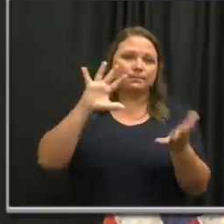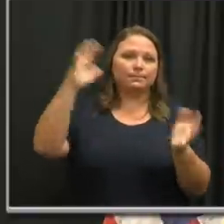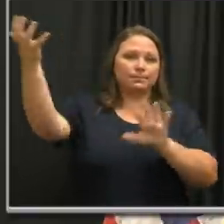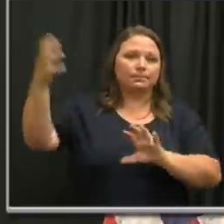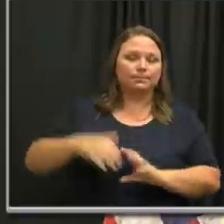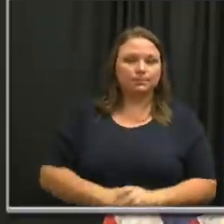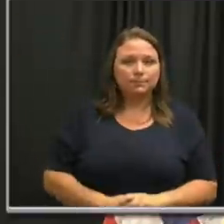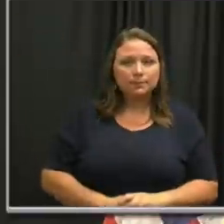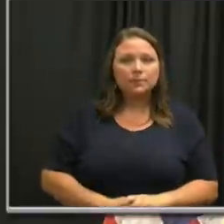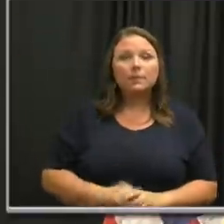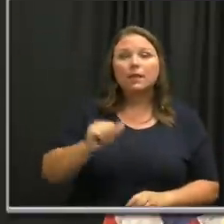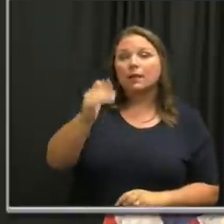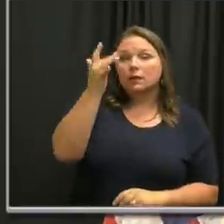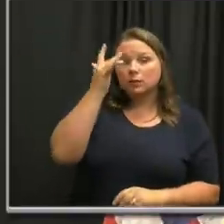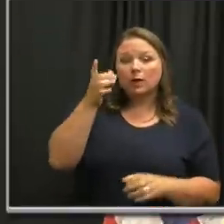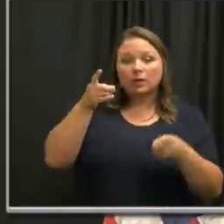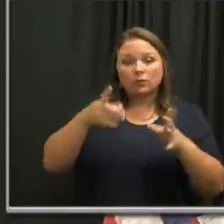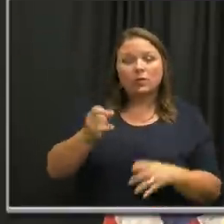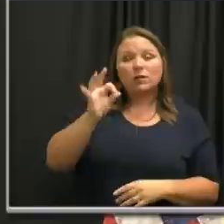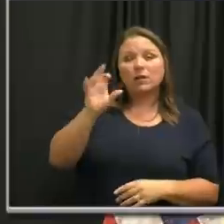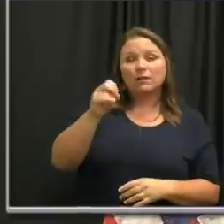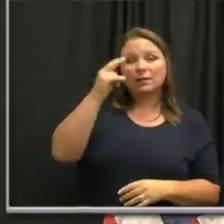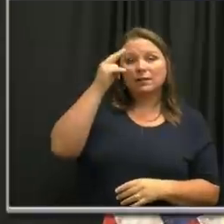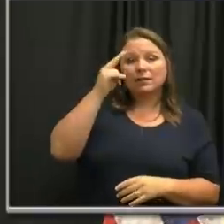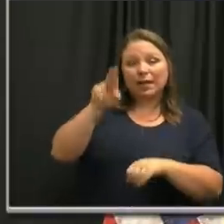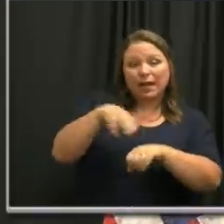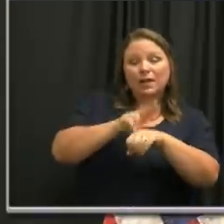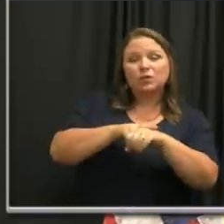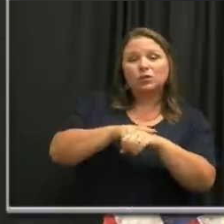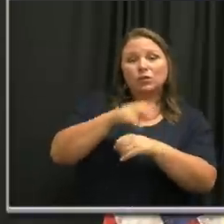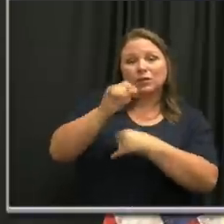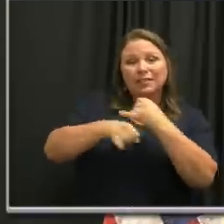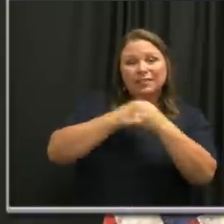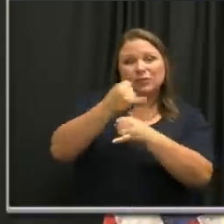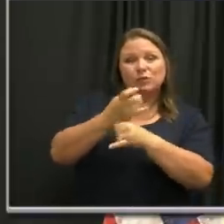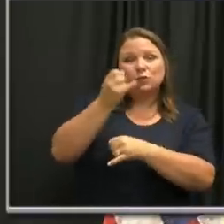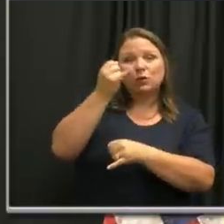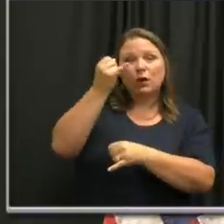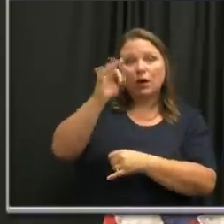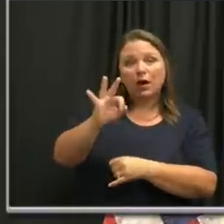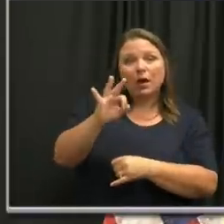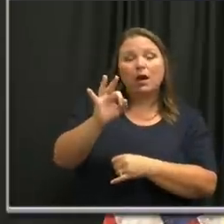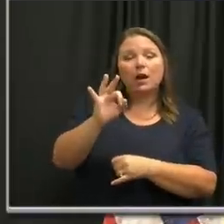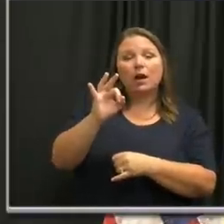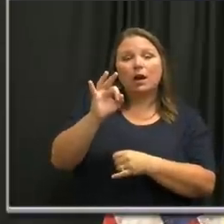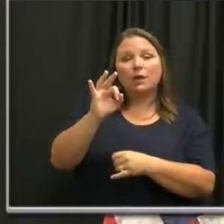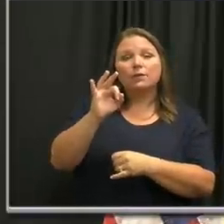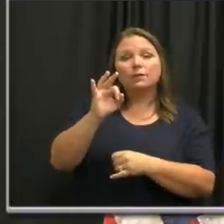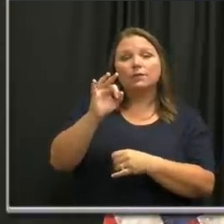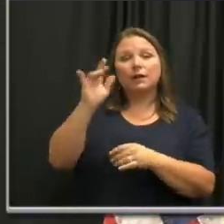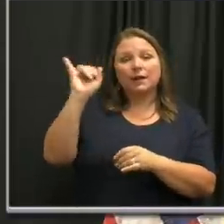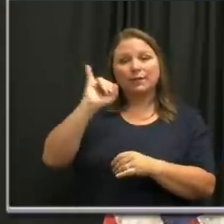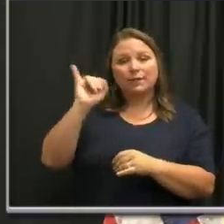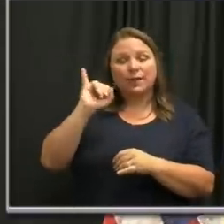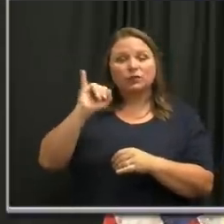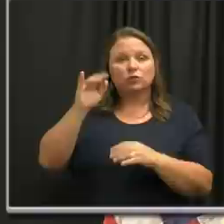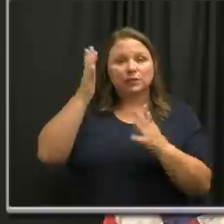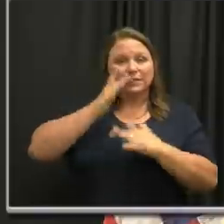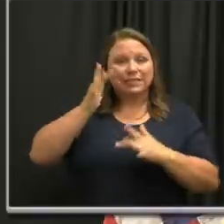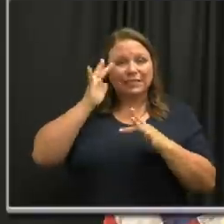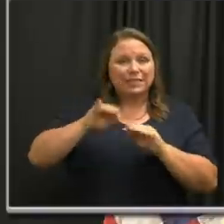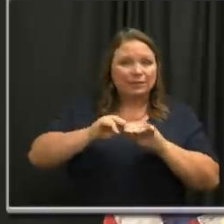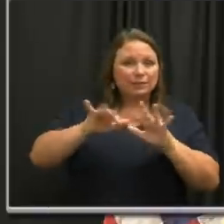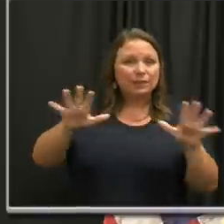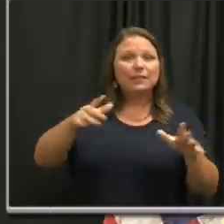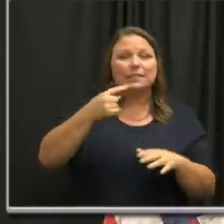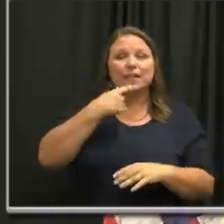And that's one of the reasons why the director of the National Institutes of Allergy and Infectious Disease predicted that we could see 100,000